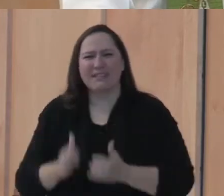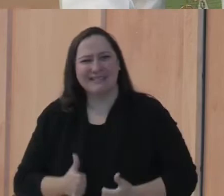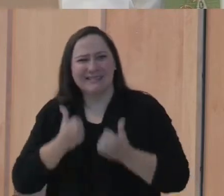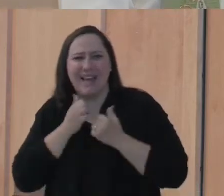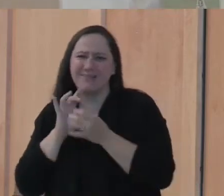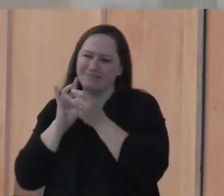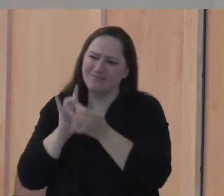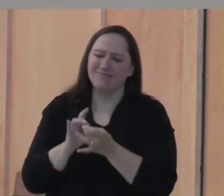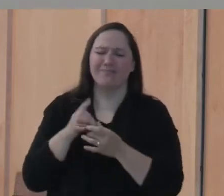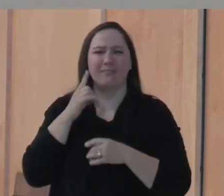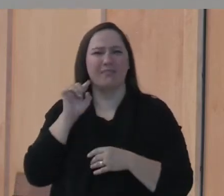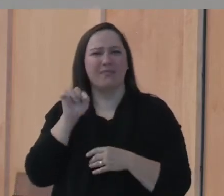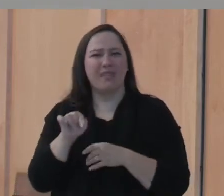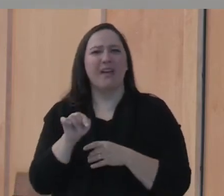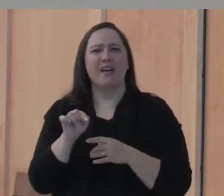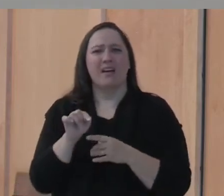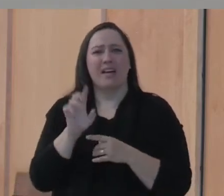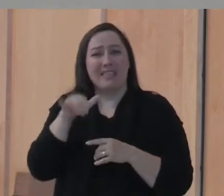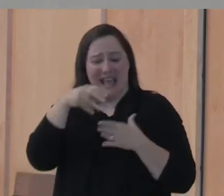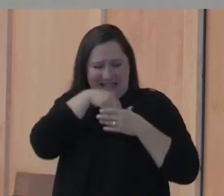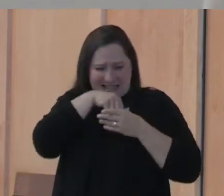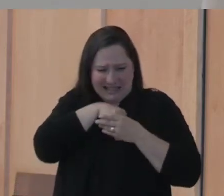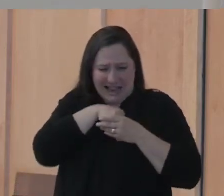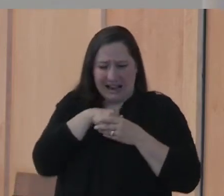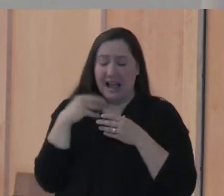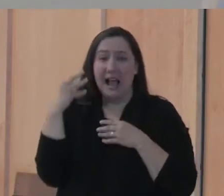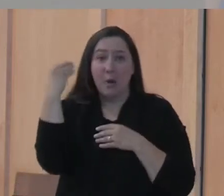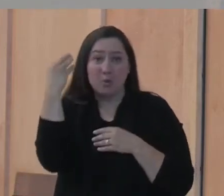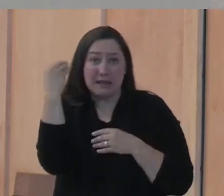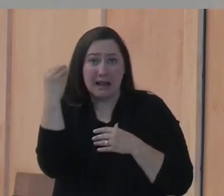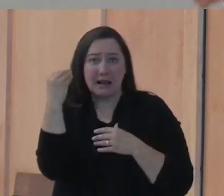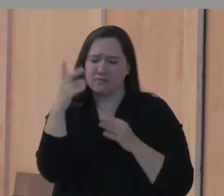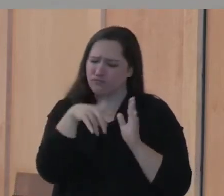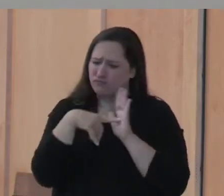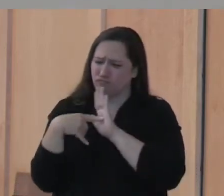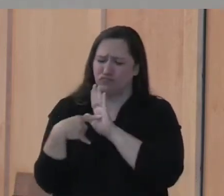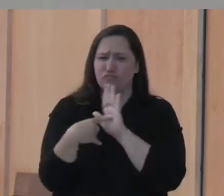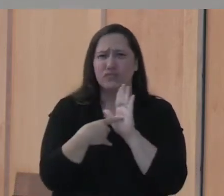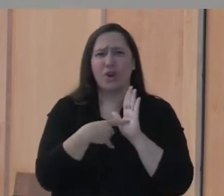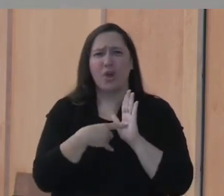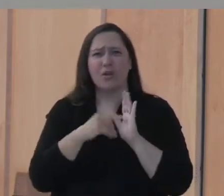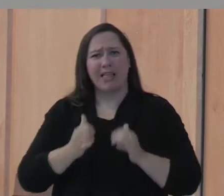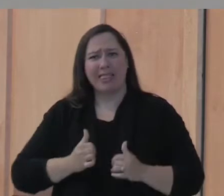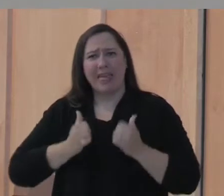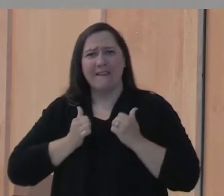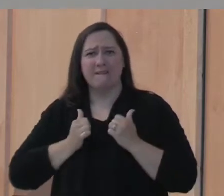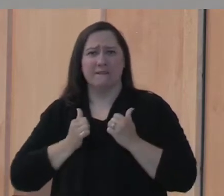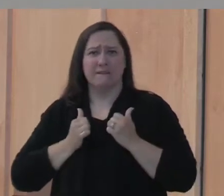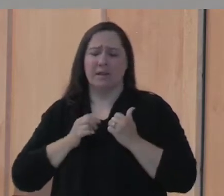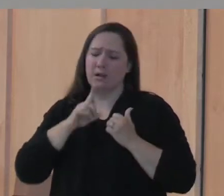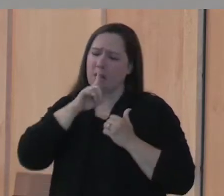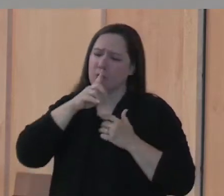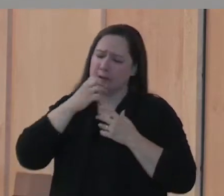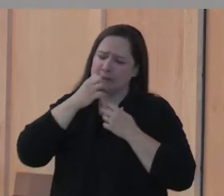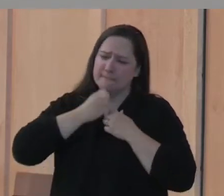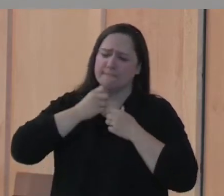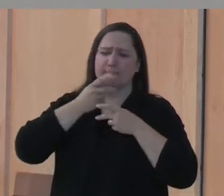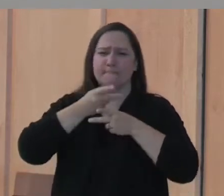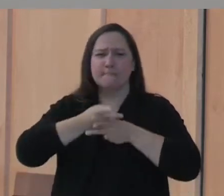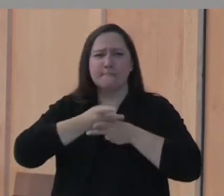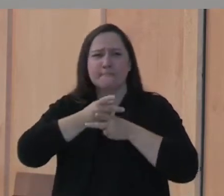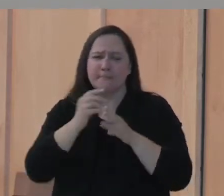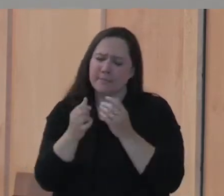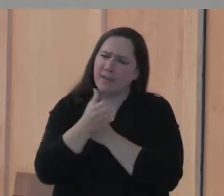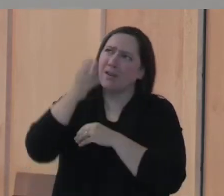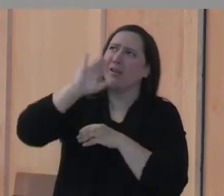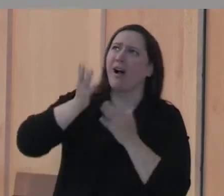him, and that's all on the inside. Then on the outside, it shows itself in a life that really cares for loving God